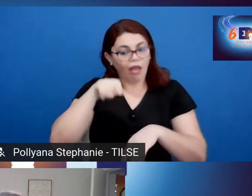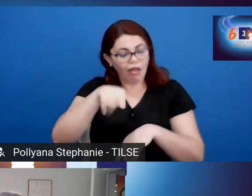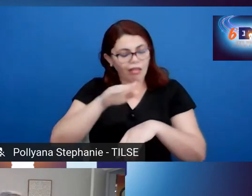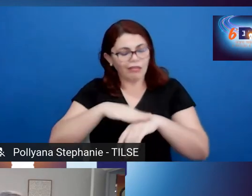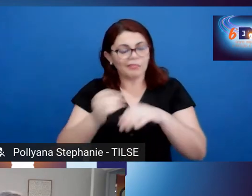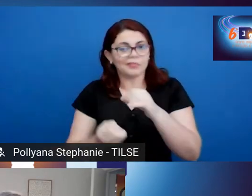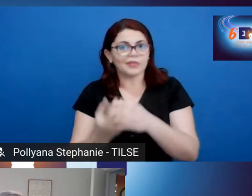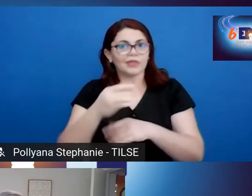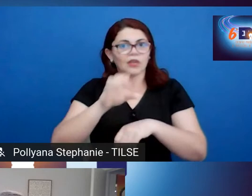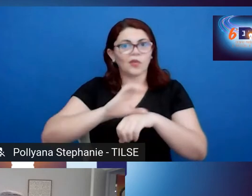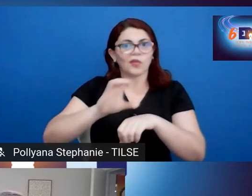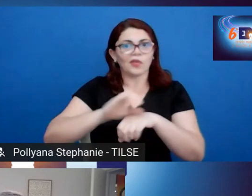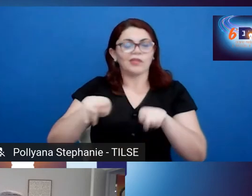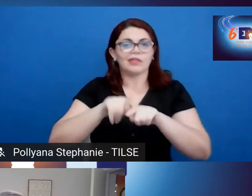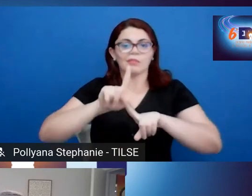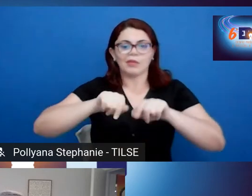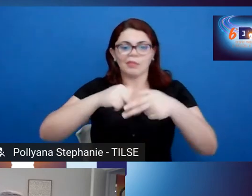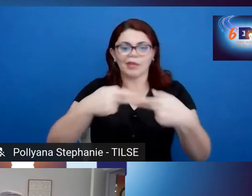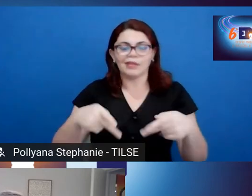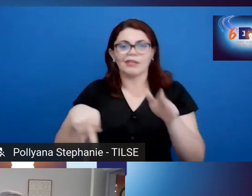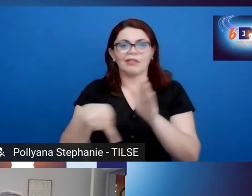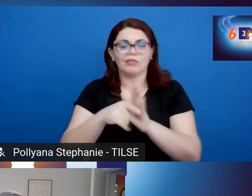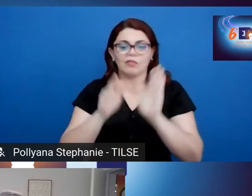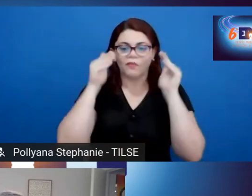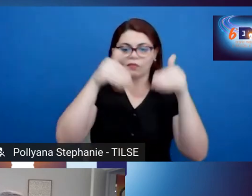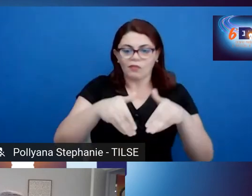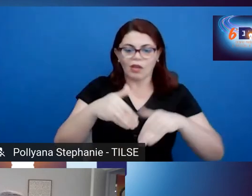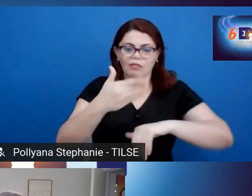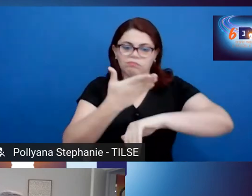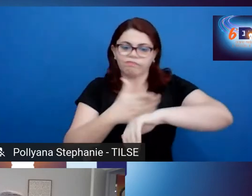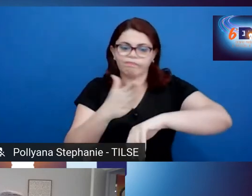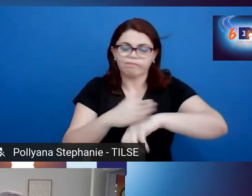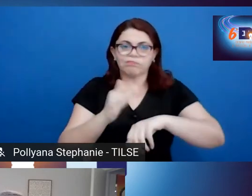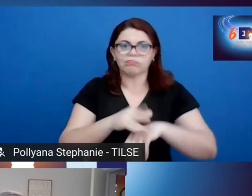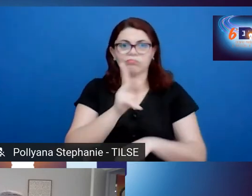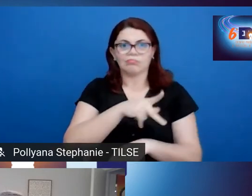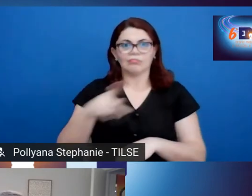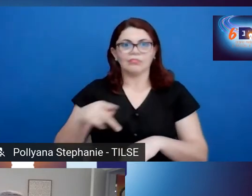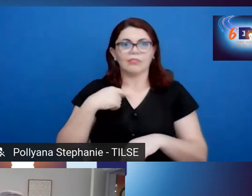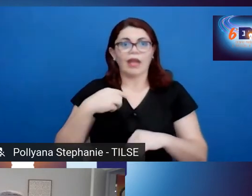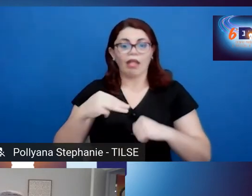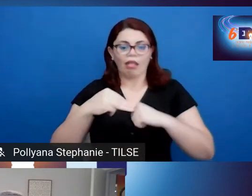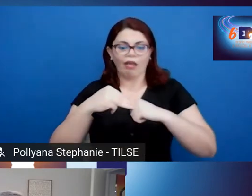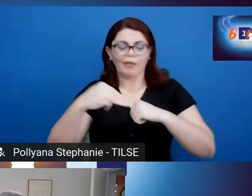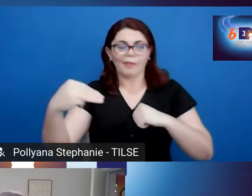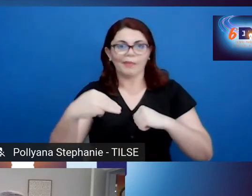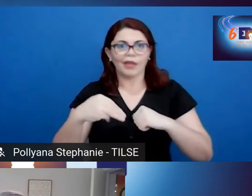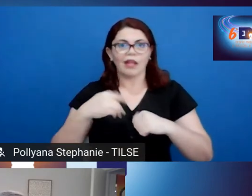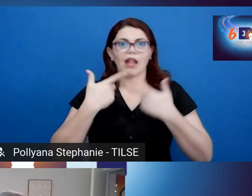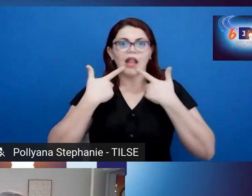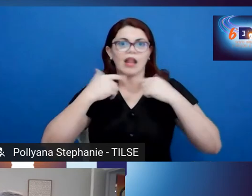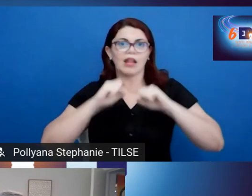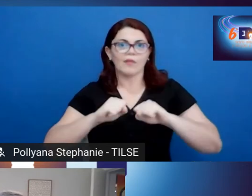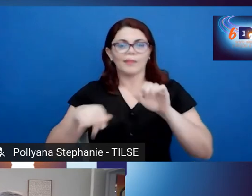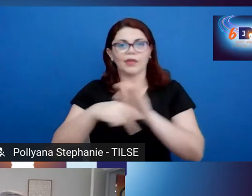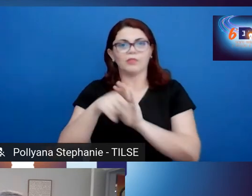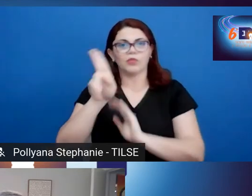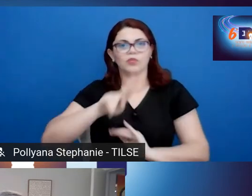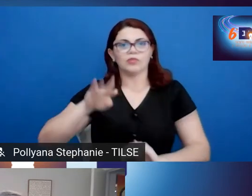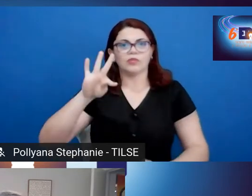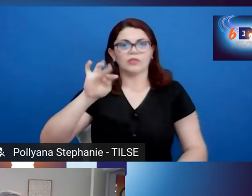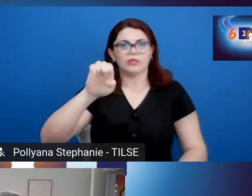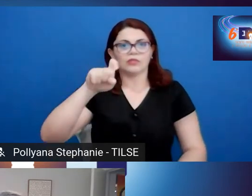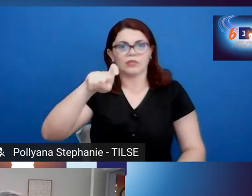and teacher training. She has an M.A. in Linguistics from the University of Texas at El